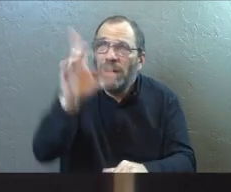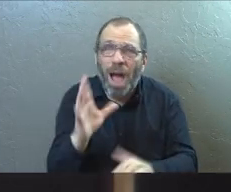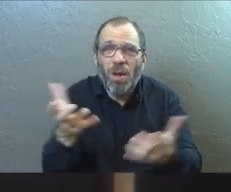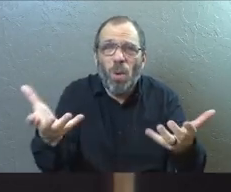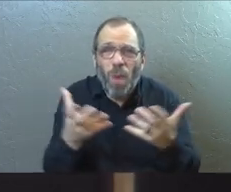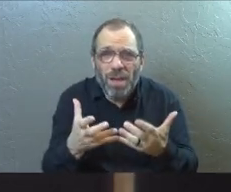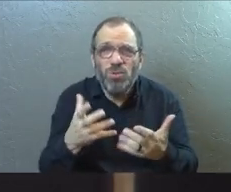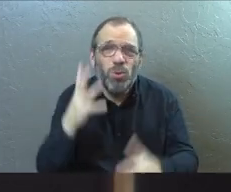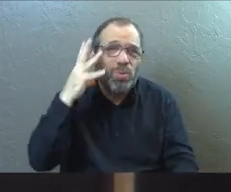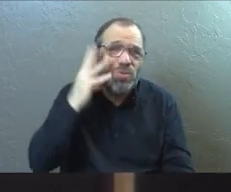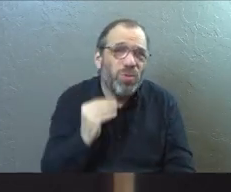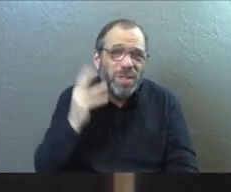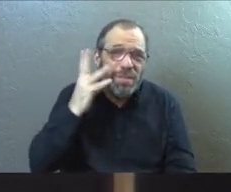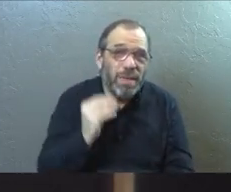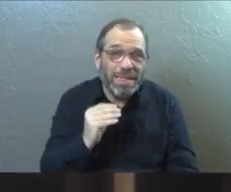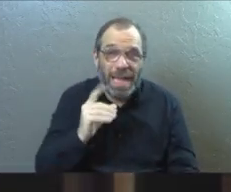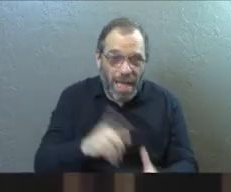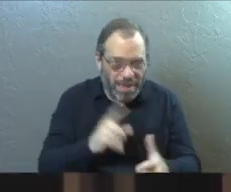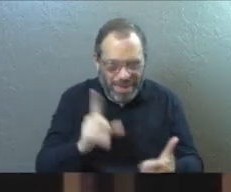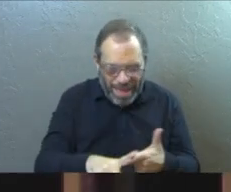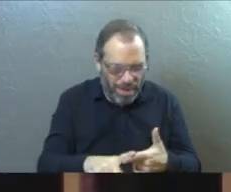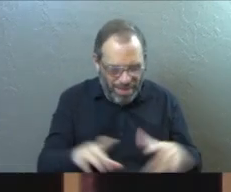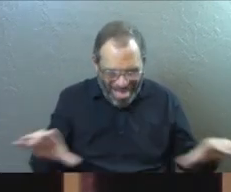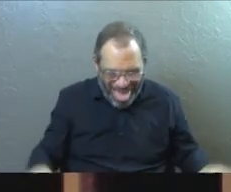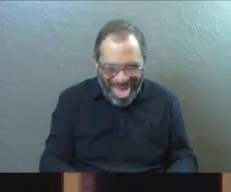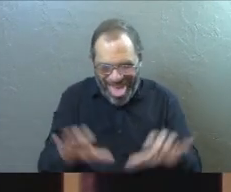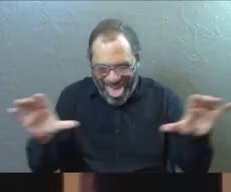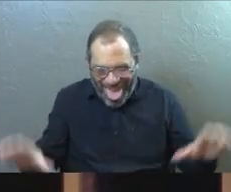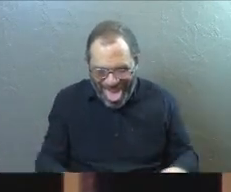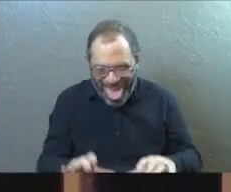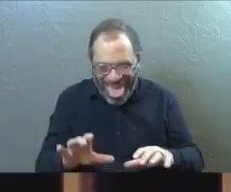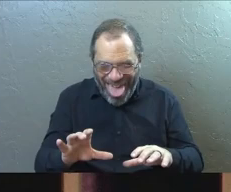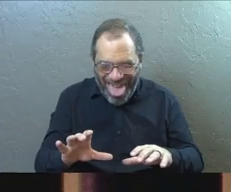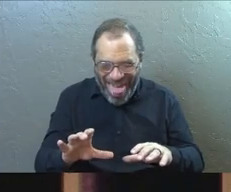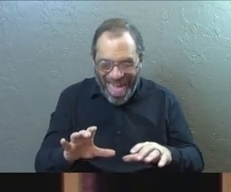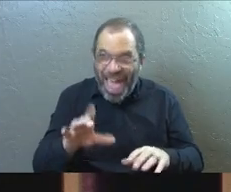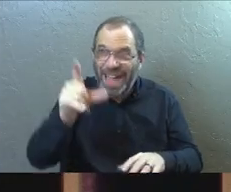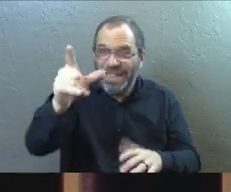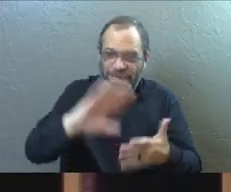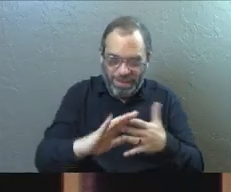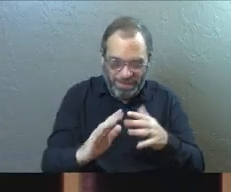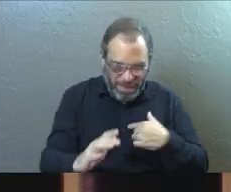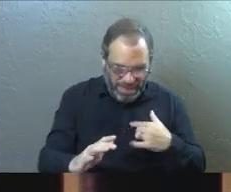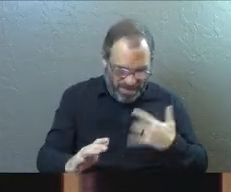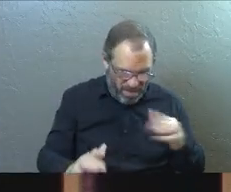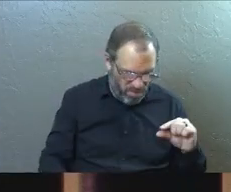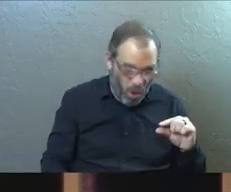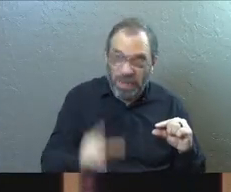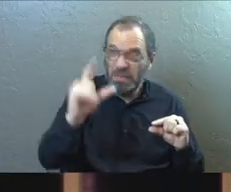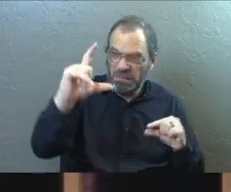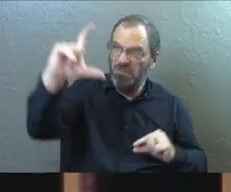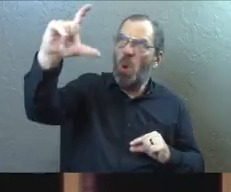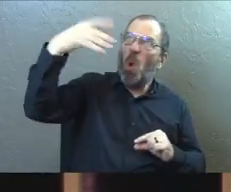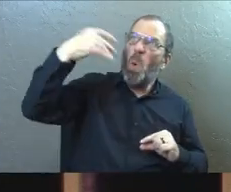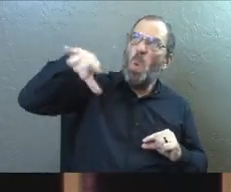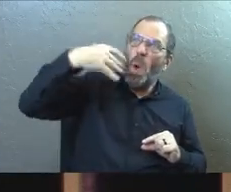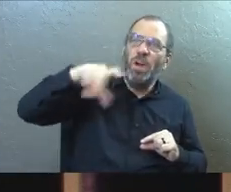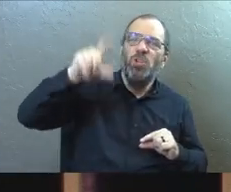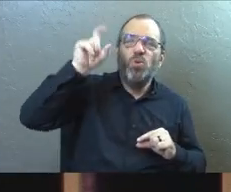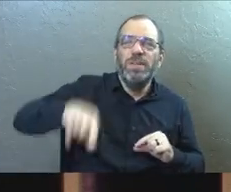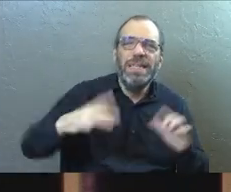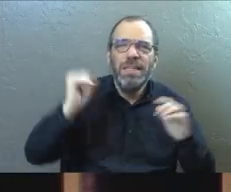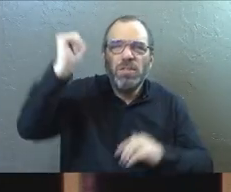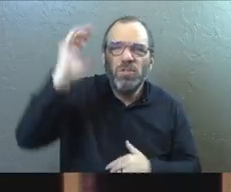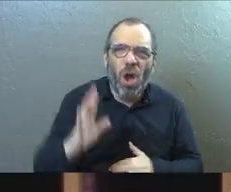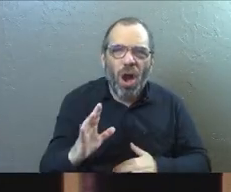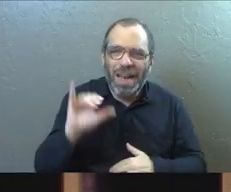be. Right? Because all of a sudden you start to feel really small in a moment like that and he gets really big in a moment like that. Because you need